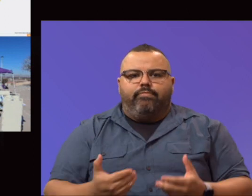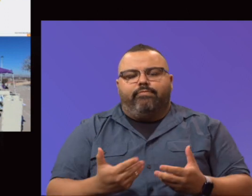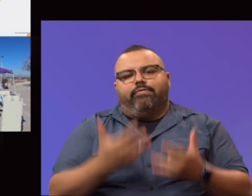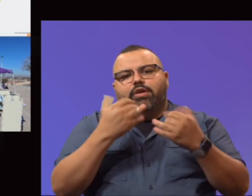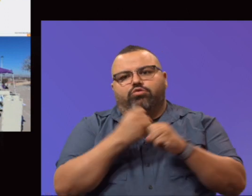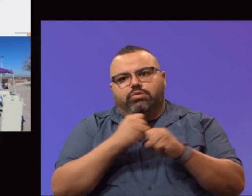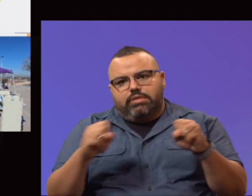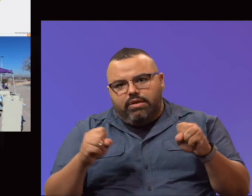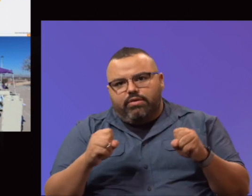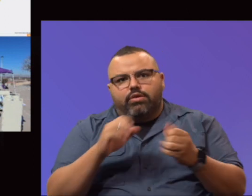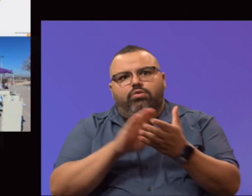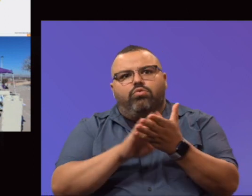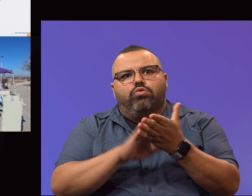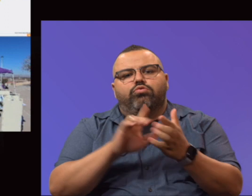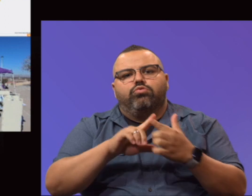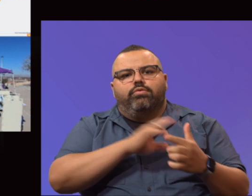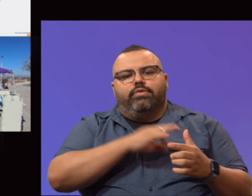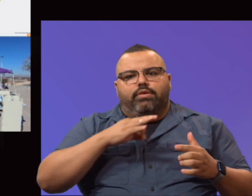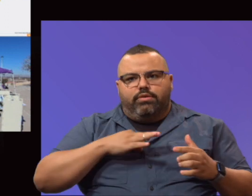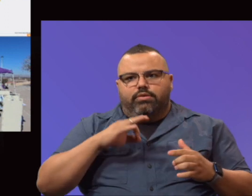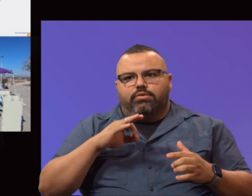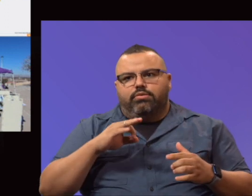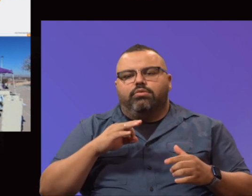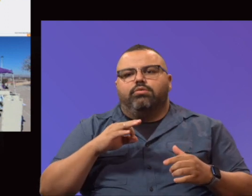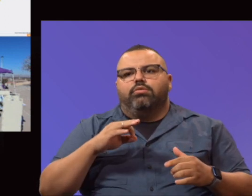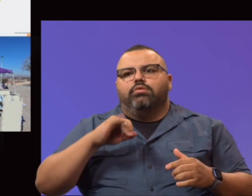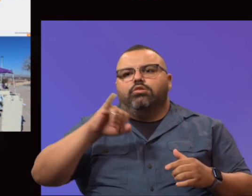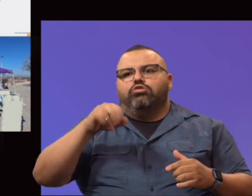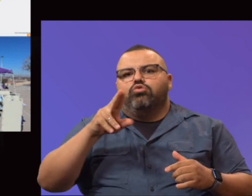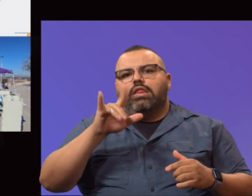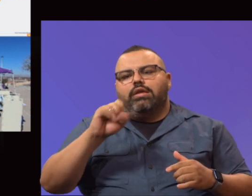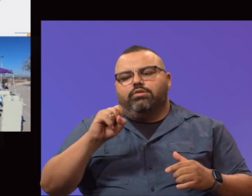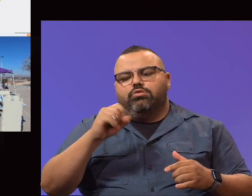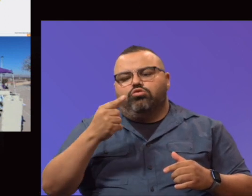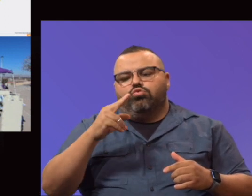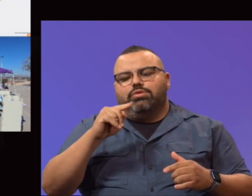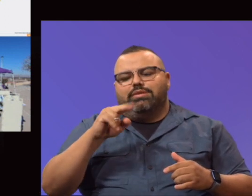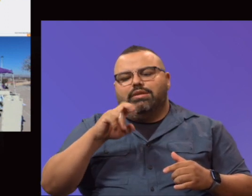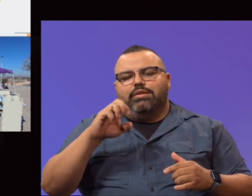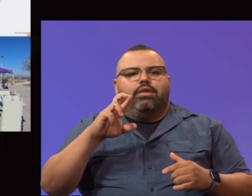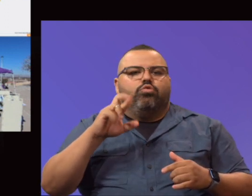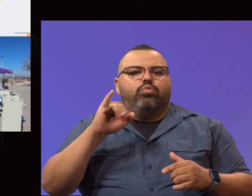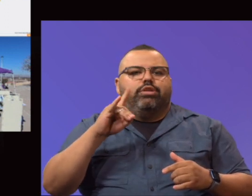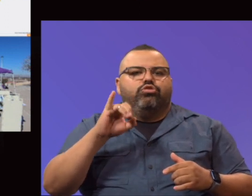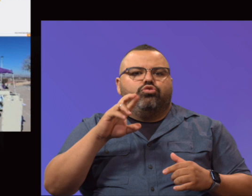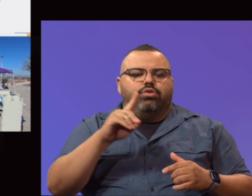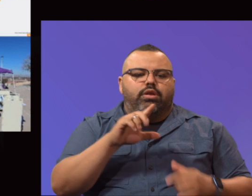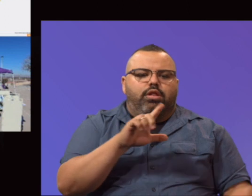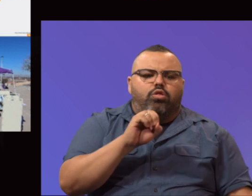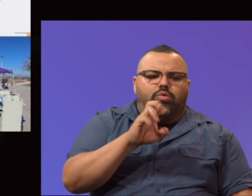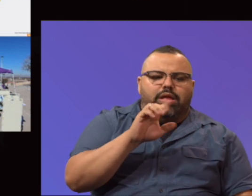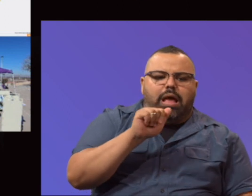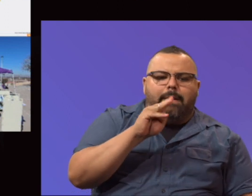I want to give kudos to faculty, Julius Gutierrez and Richard Baiema, as well as Laura Lee